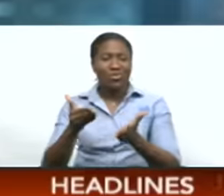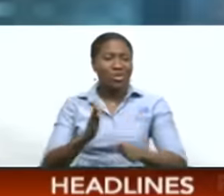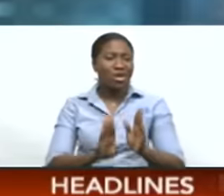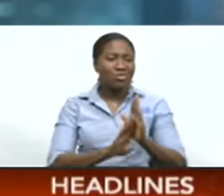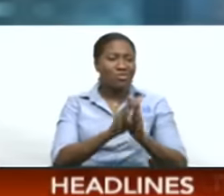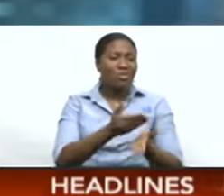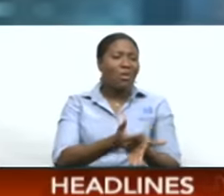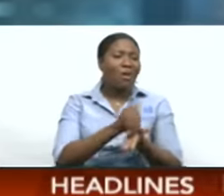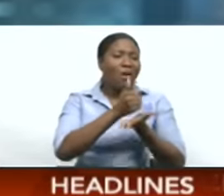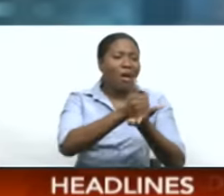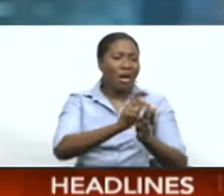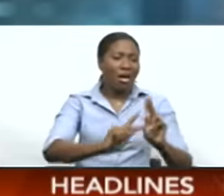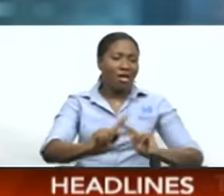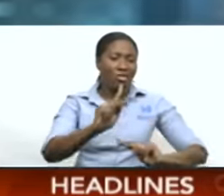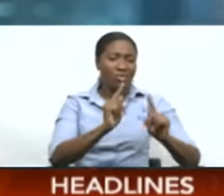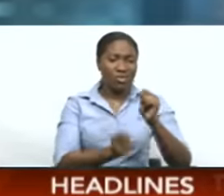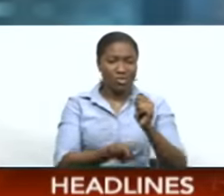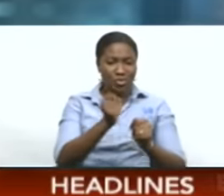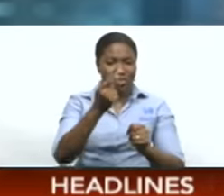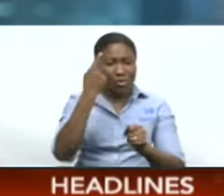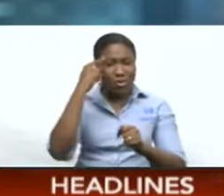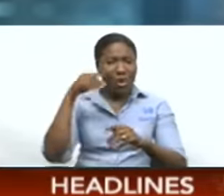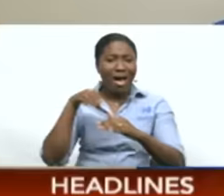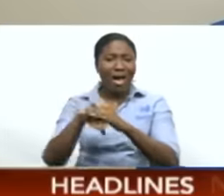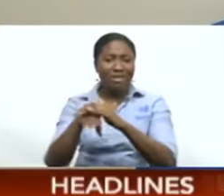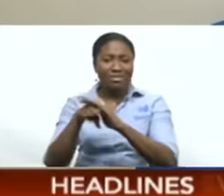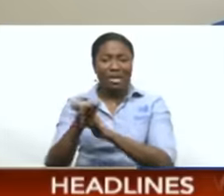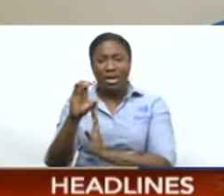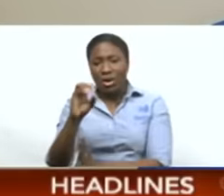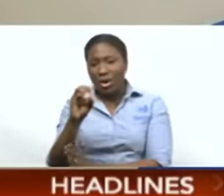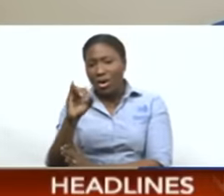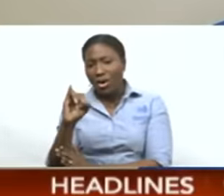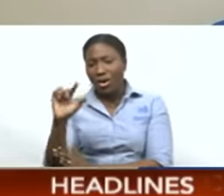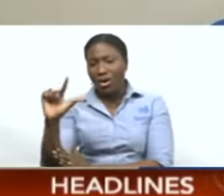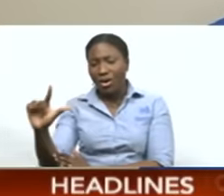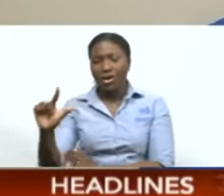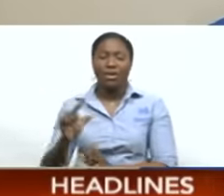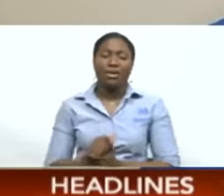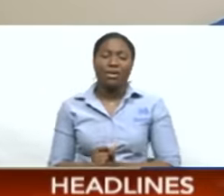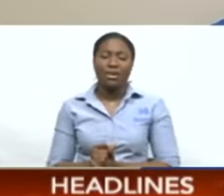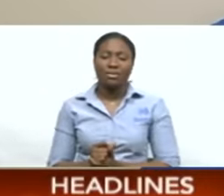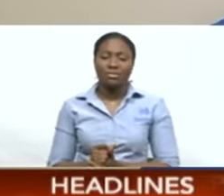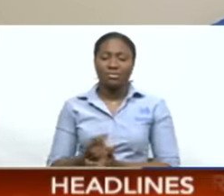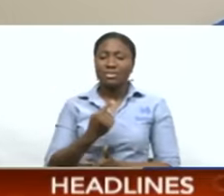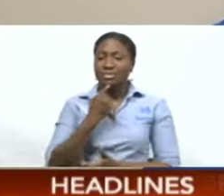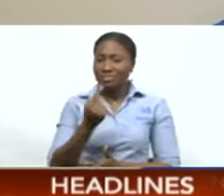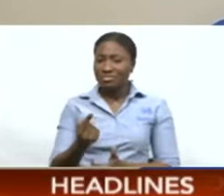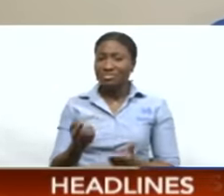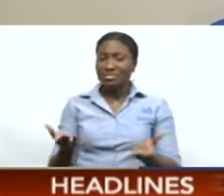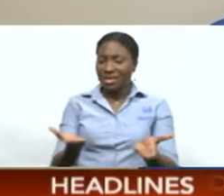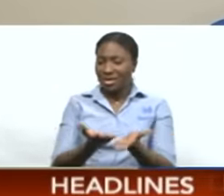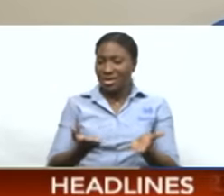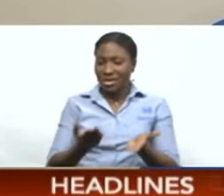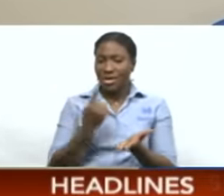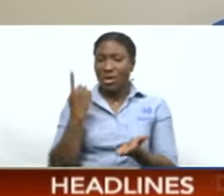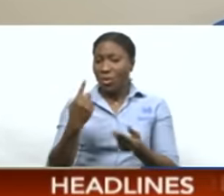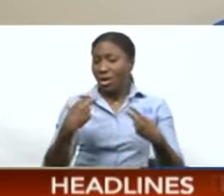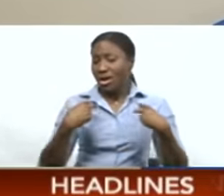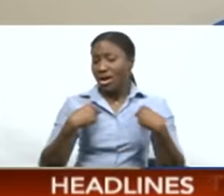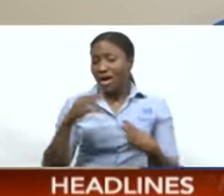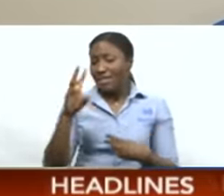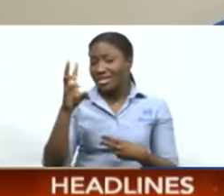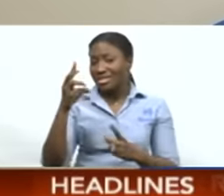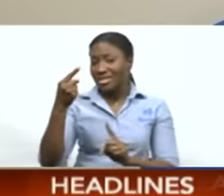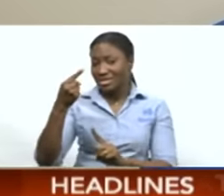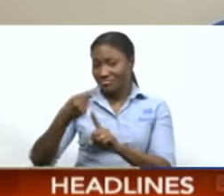for this country to access the dragon gas field. Balgabin Maharaj says this country only has six months to pay for